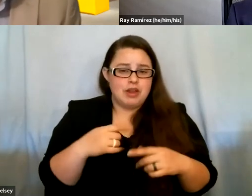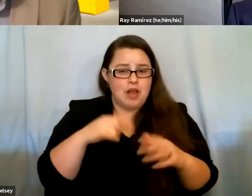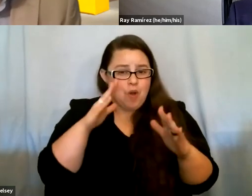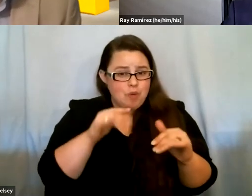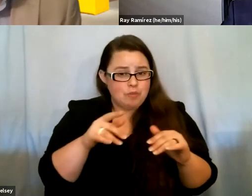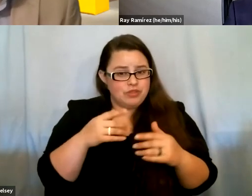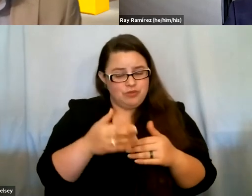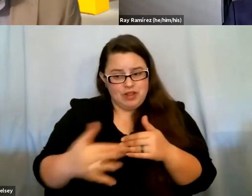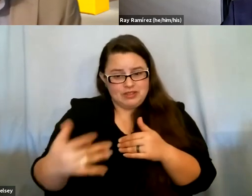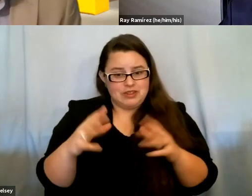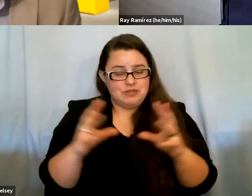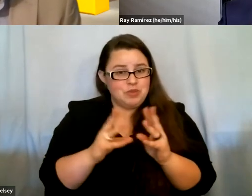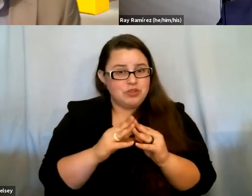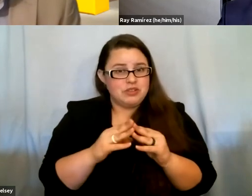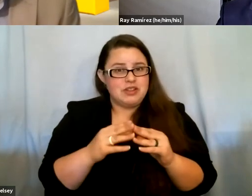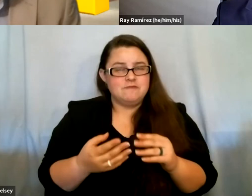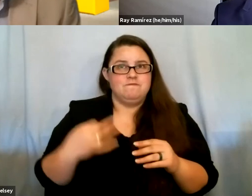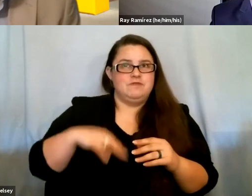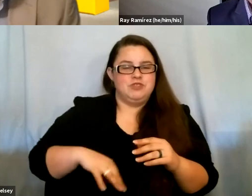the symposium meaningful. We'll see you later on this afternoon.